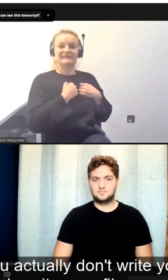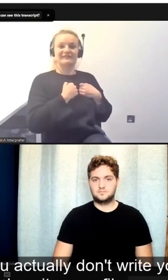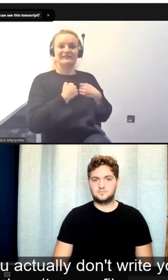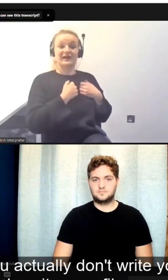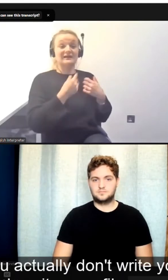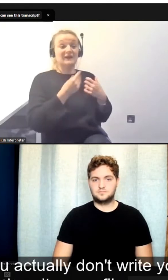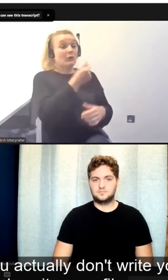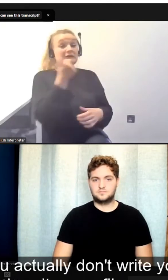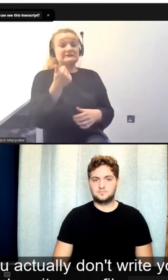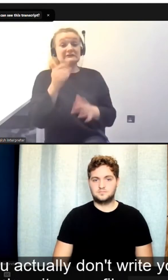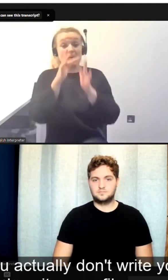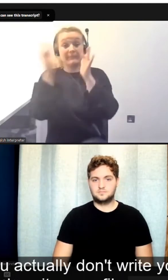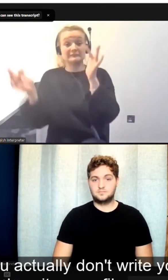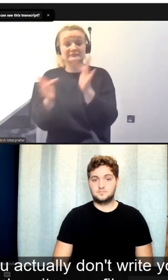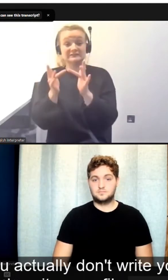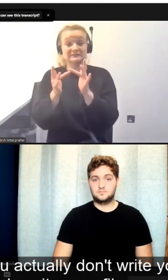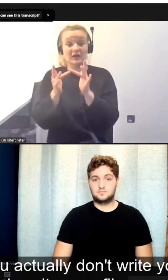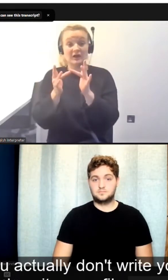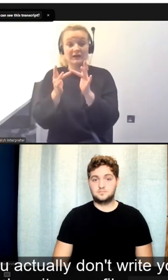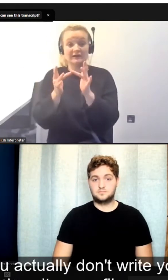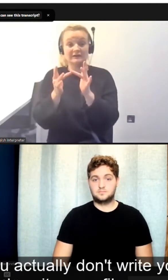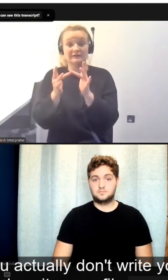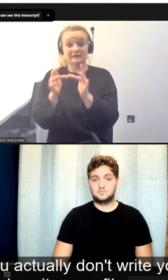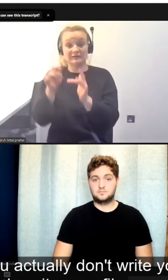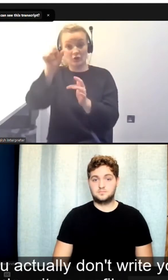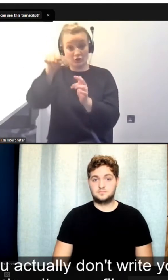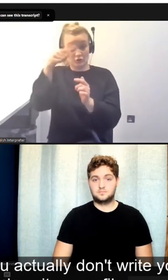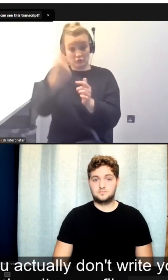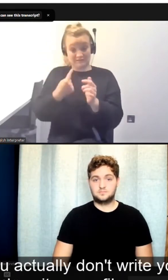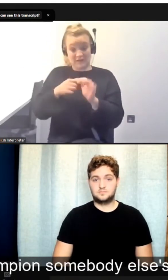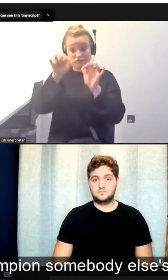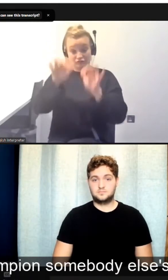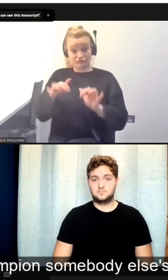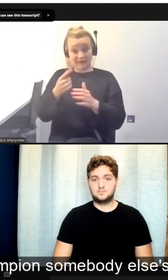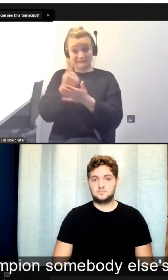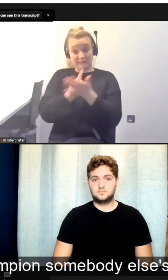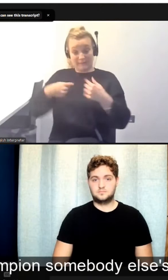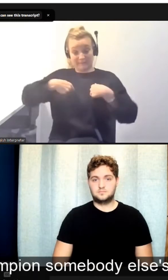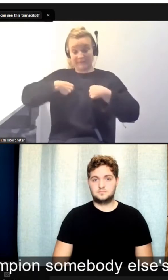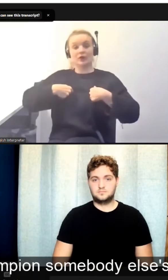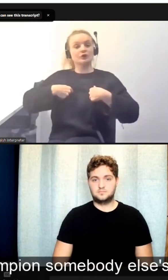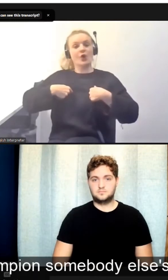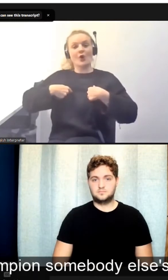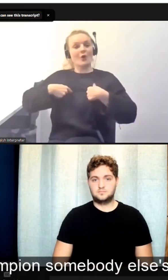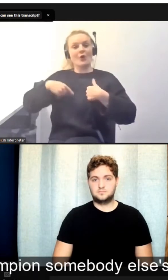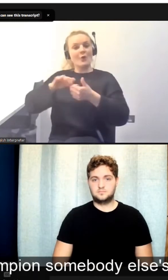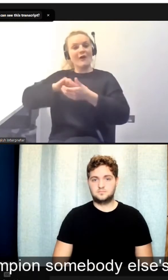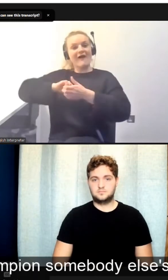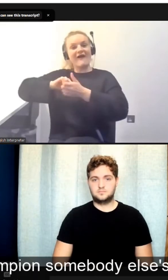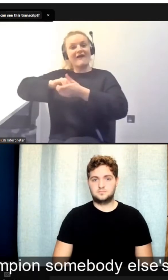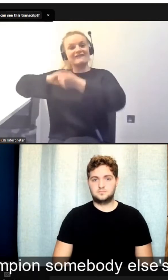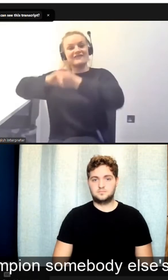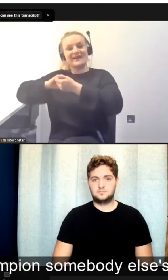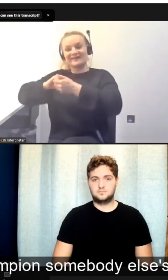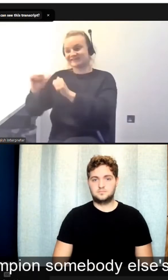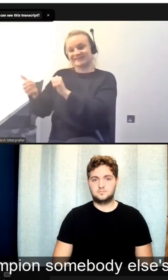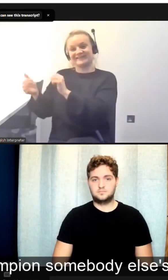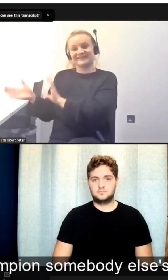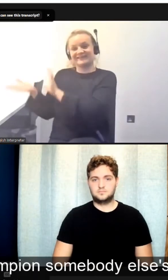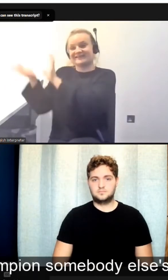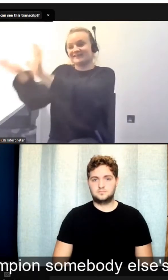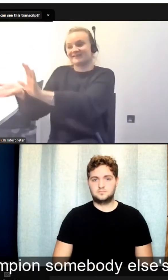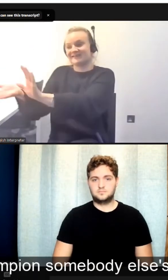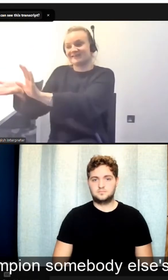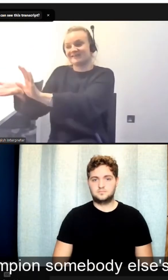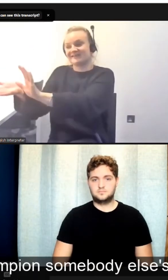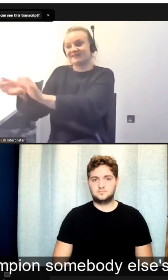don't write your own profile, your friend or a friend writes a profile. And it's so much easier, I think, to champion